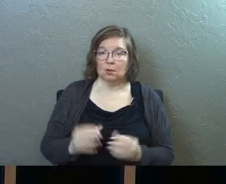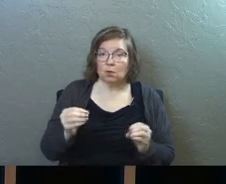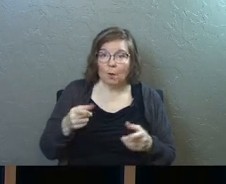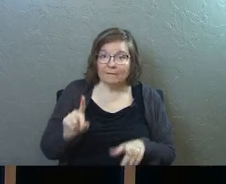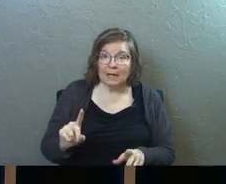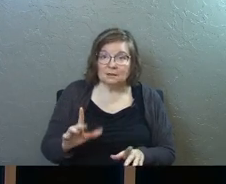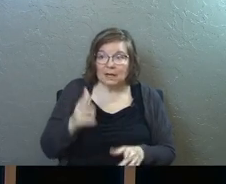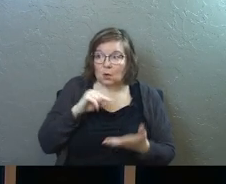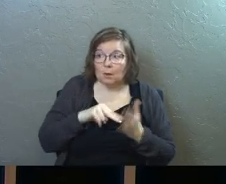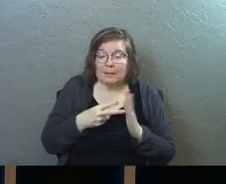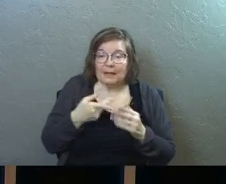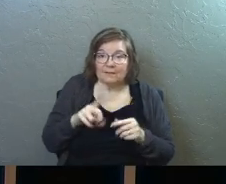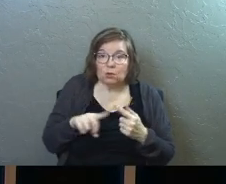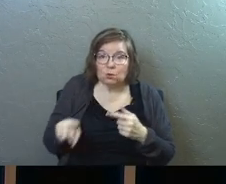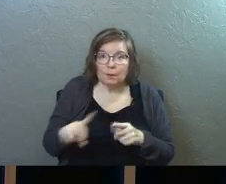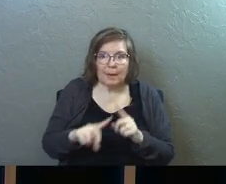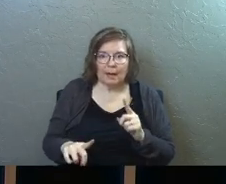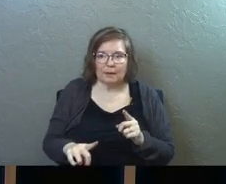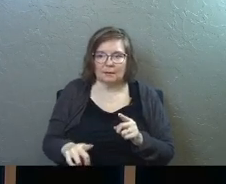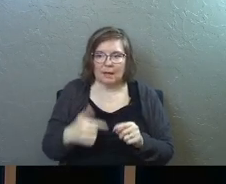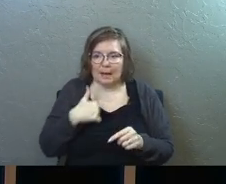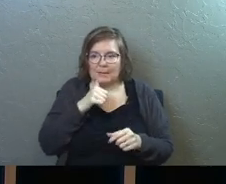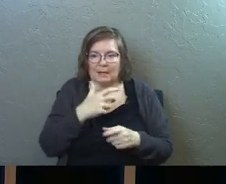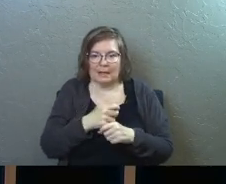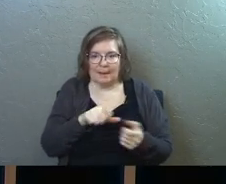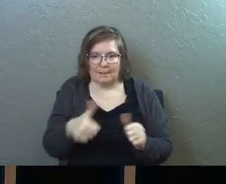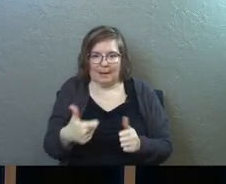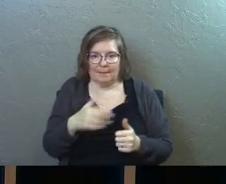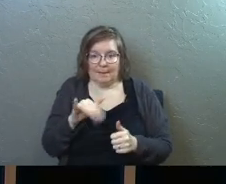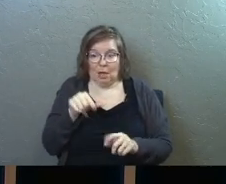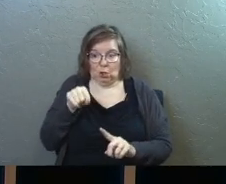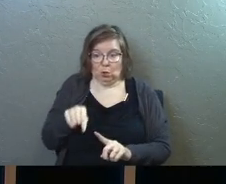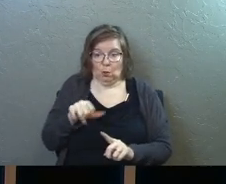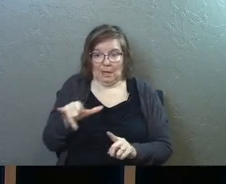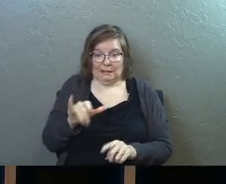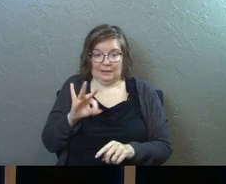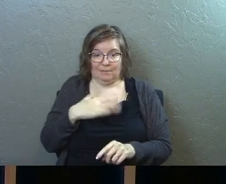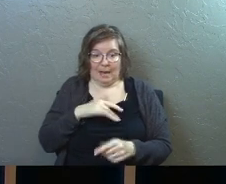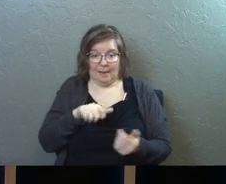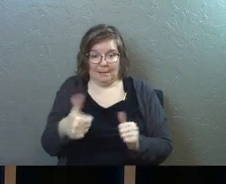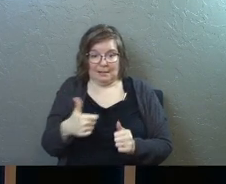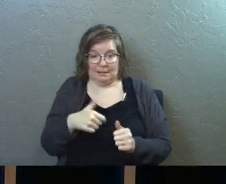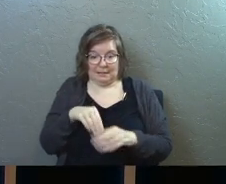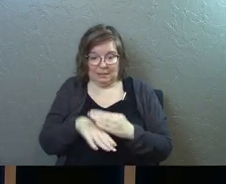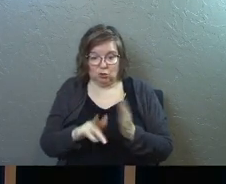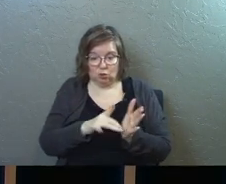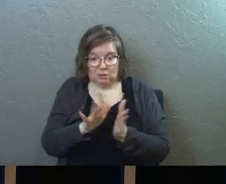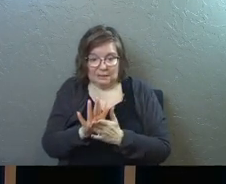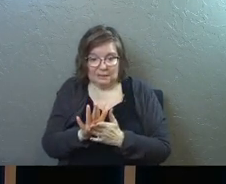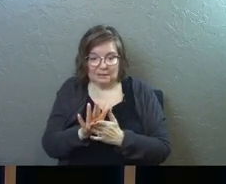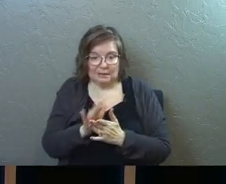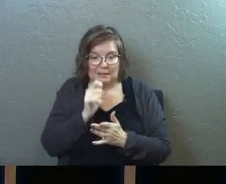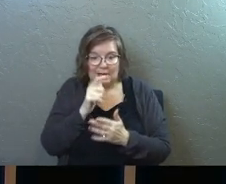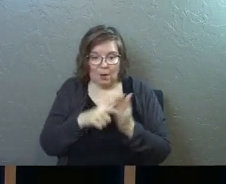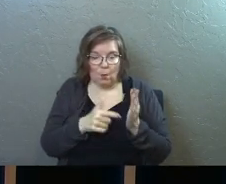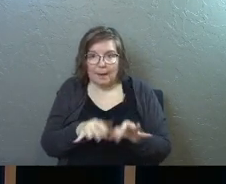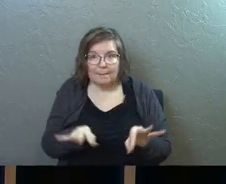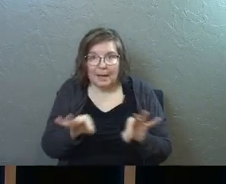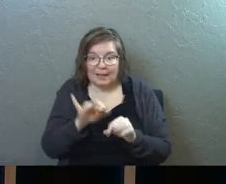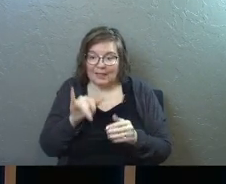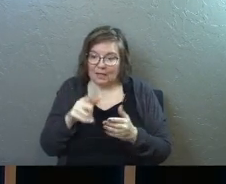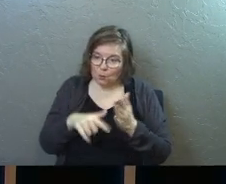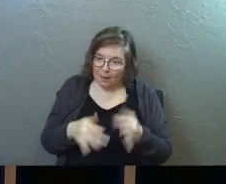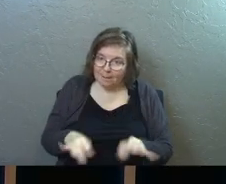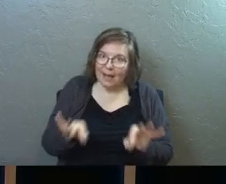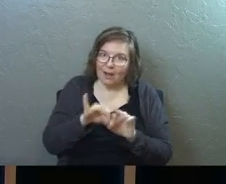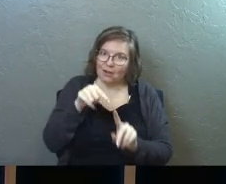no offense I don't mean any offense to you but I'm not going to get baptized by you as if my baptism into Jesus isn't what mattered because